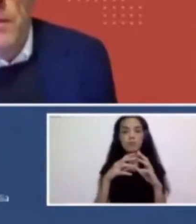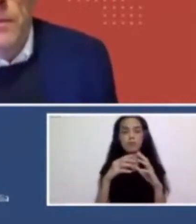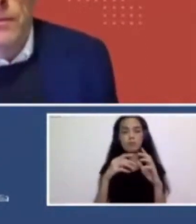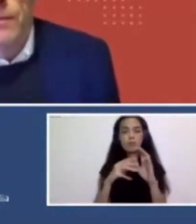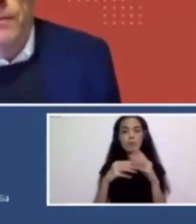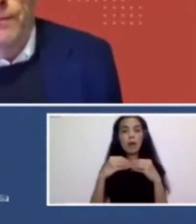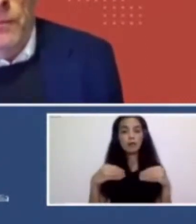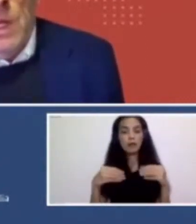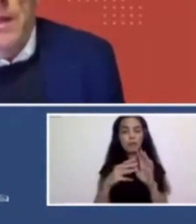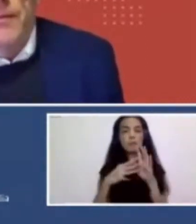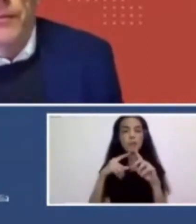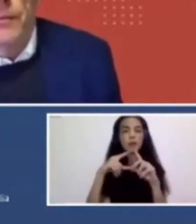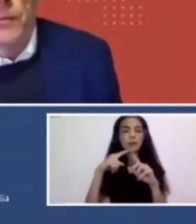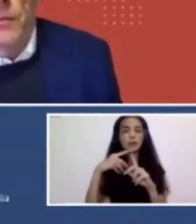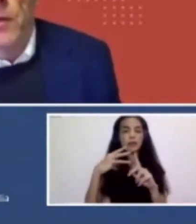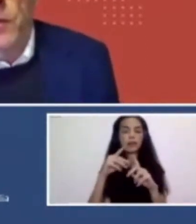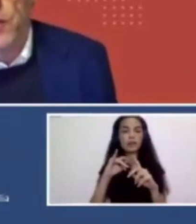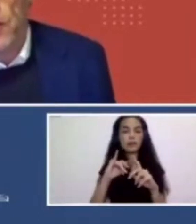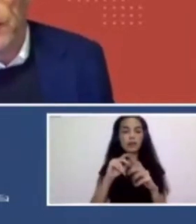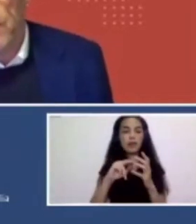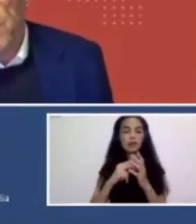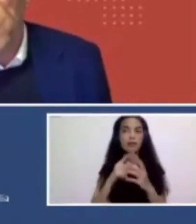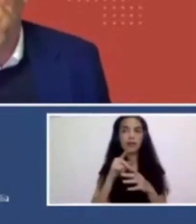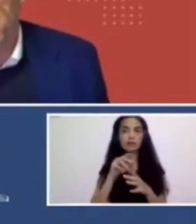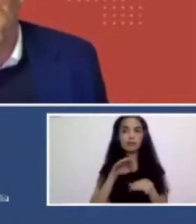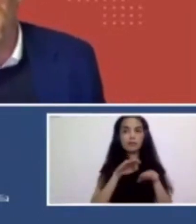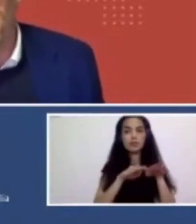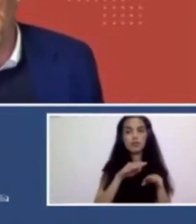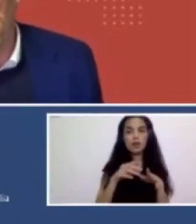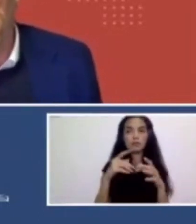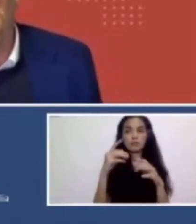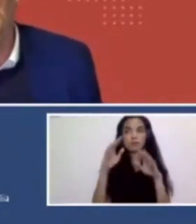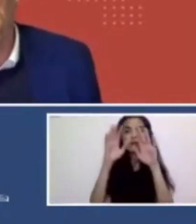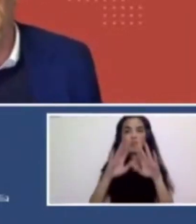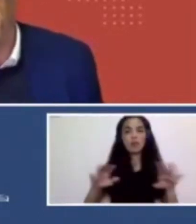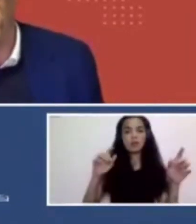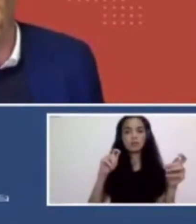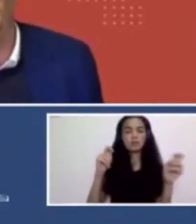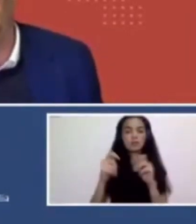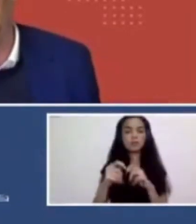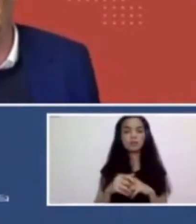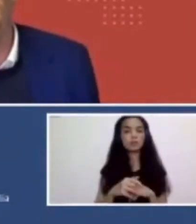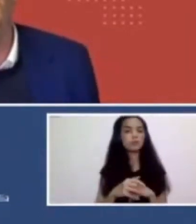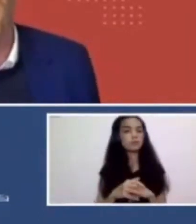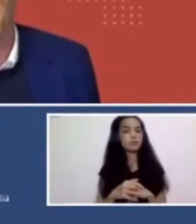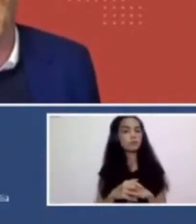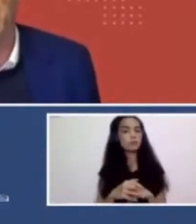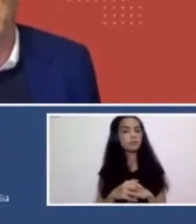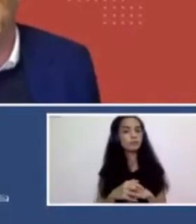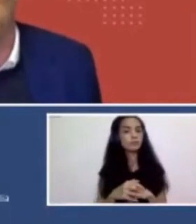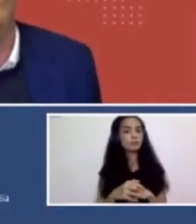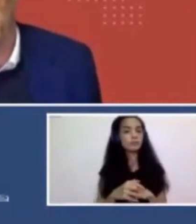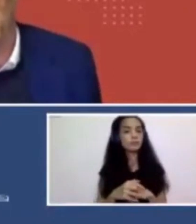adjusted with the, you know, climate change? Yeah. Also a really great question, particularly in relation to this conference. I mean, I sort of referred to a little